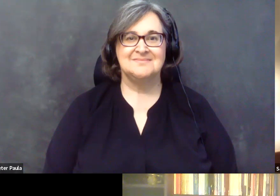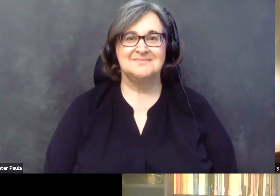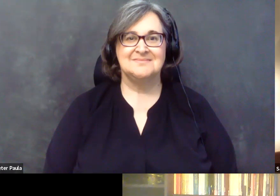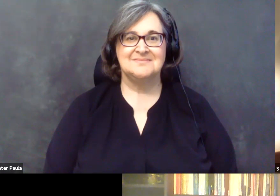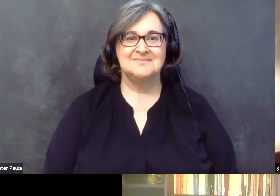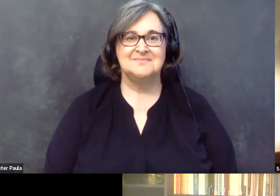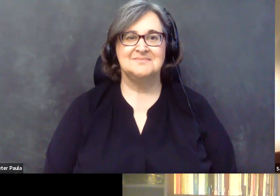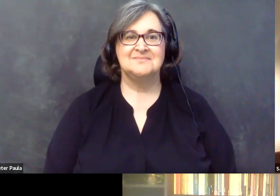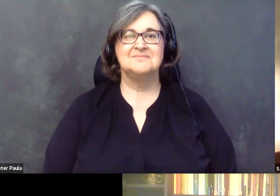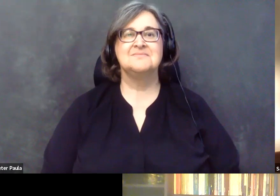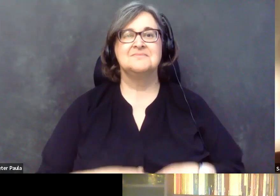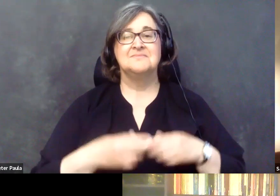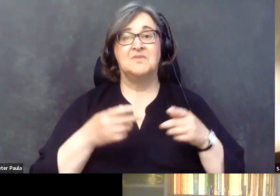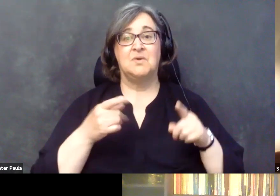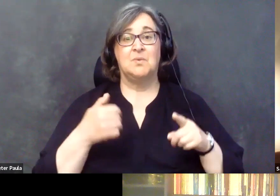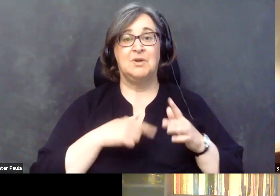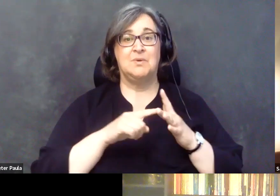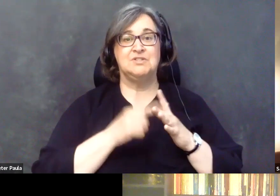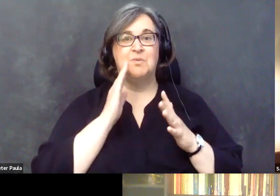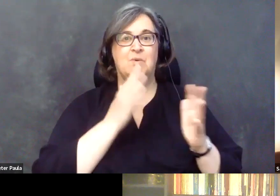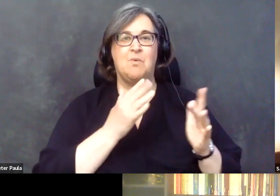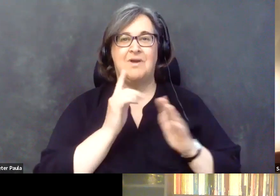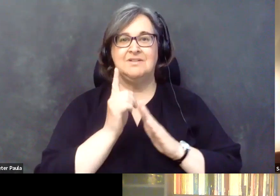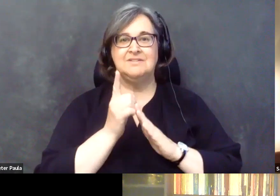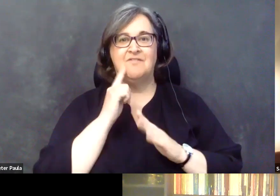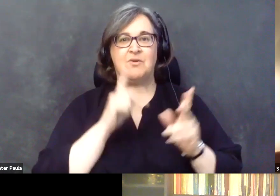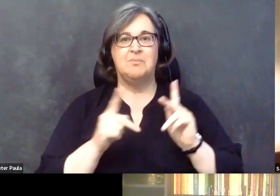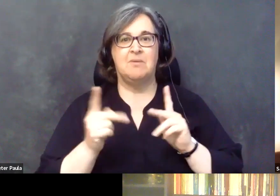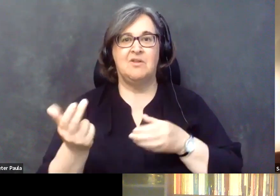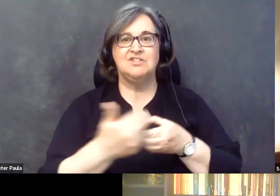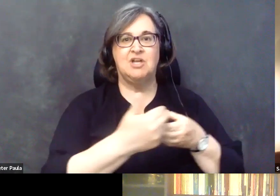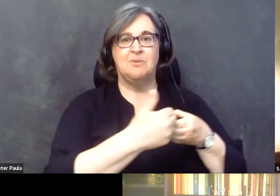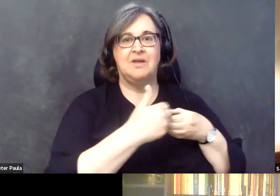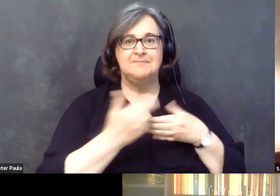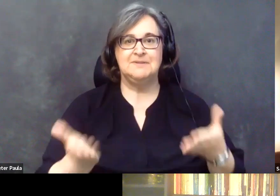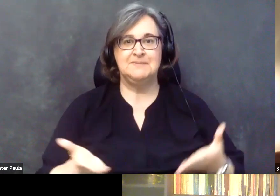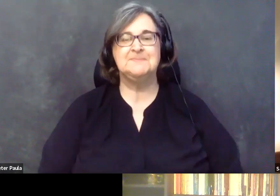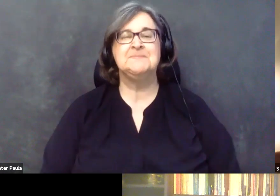Okay, so normally once we start, we'll give it a second for people to jump in here.